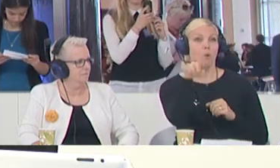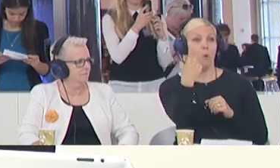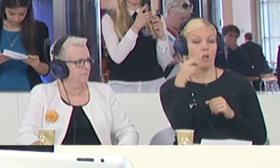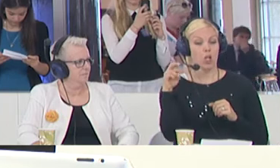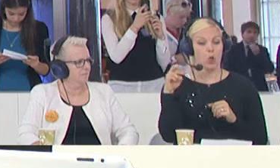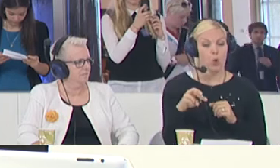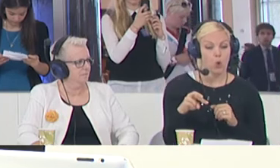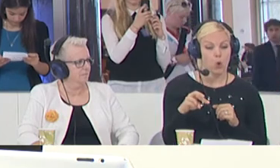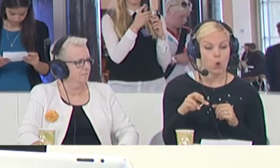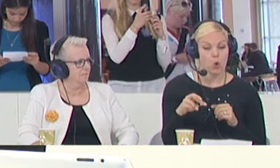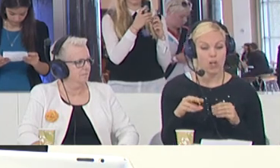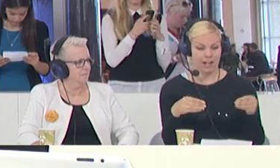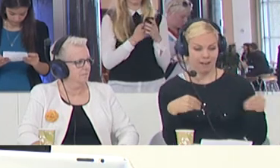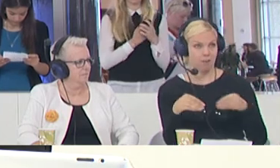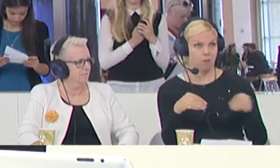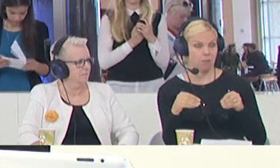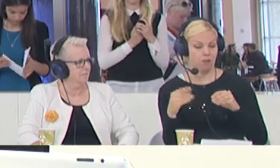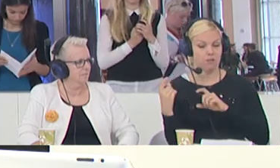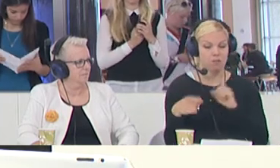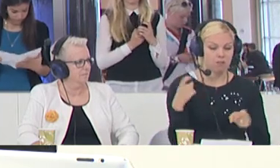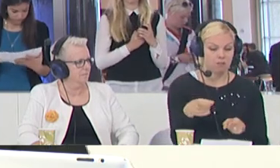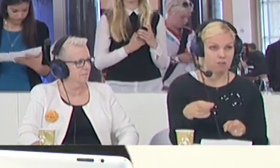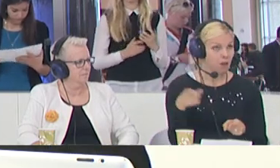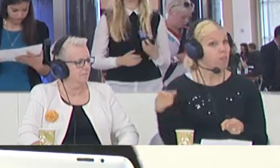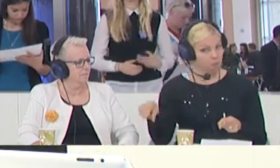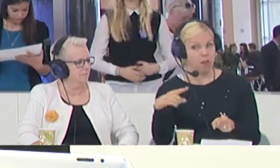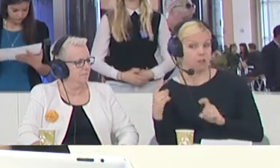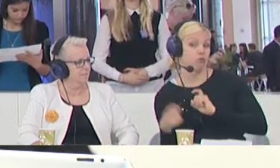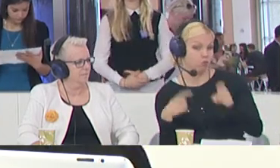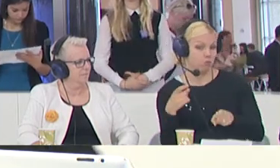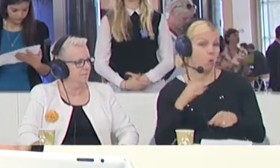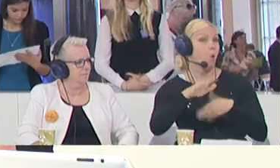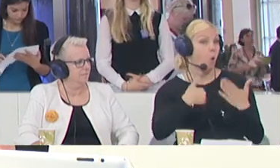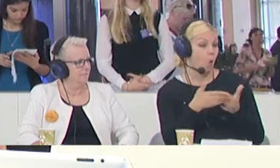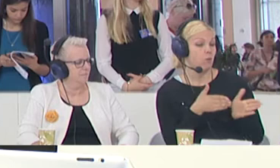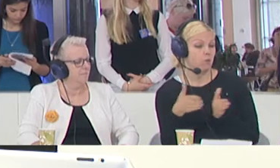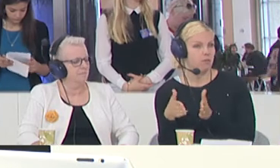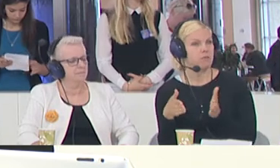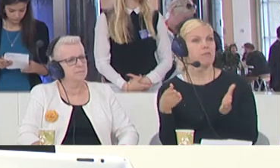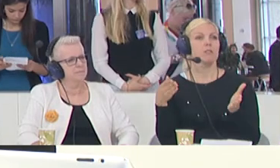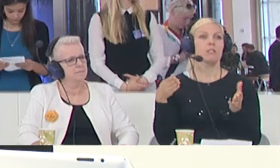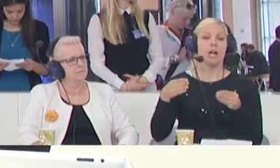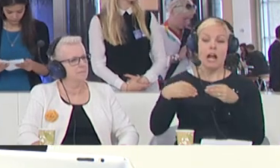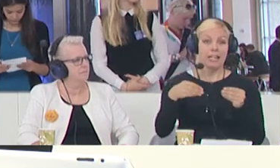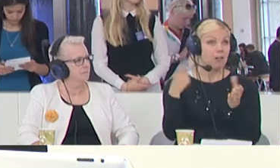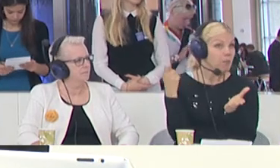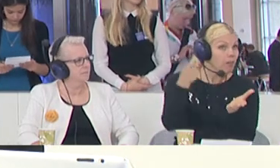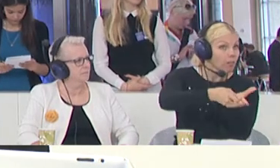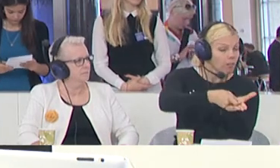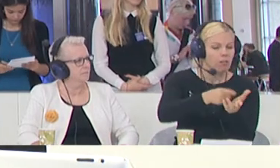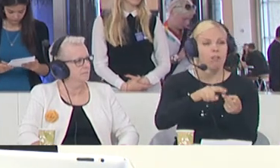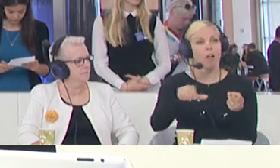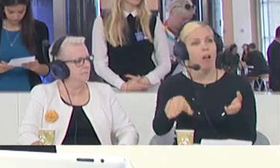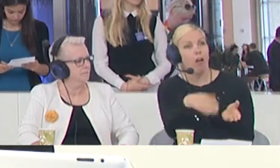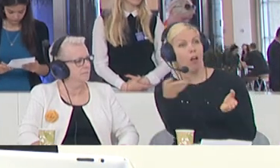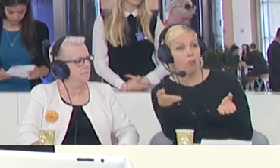These are contributors to our societies in all ways. I mean, economically and in other ways. But it's as